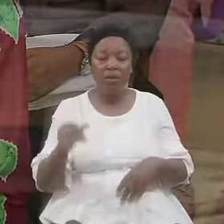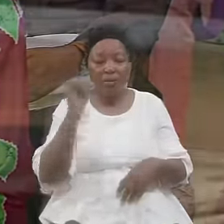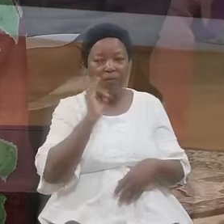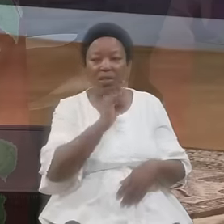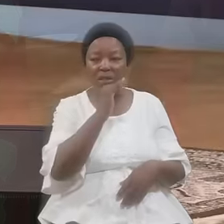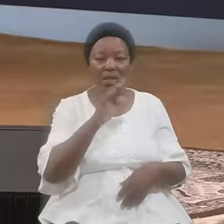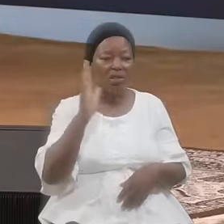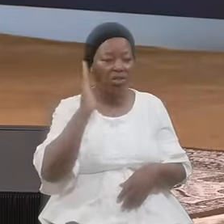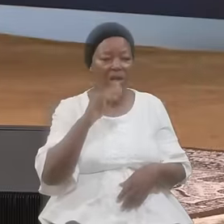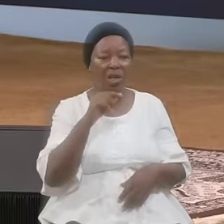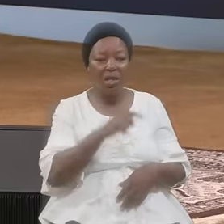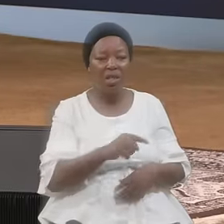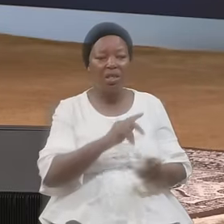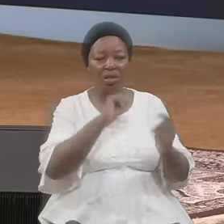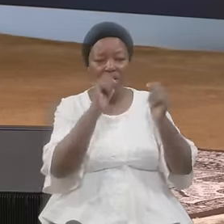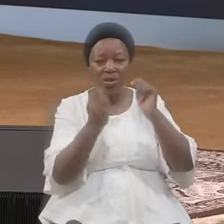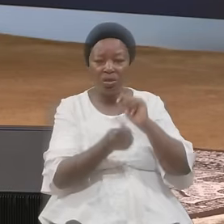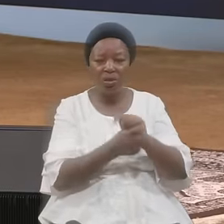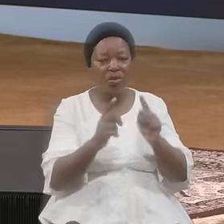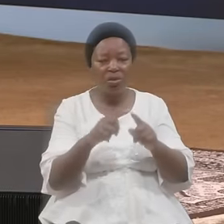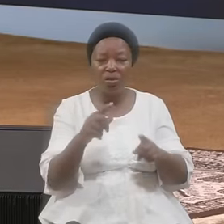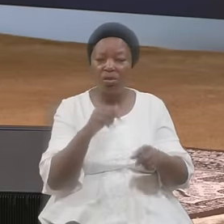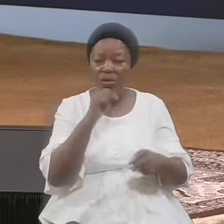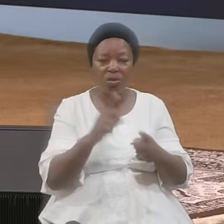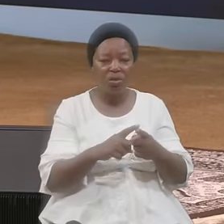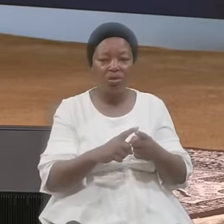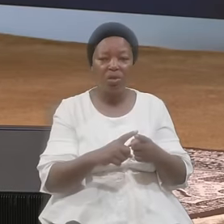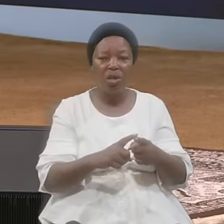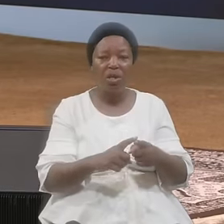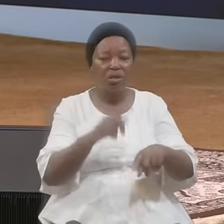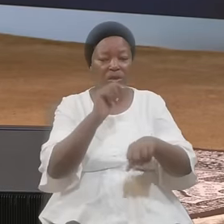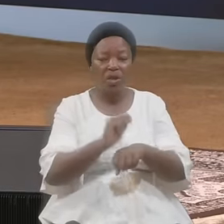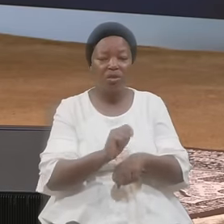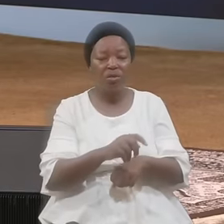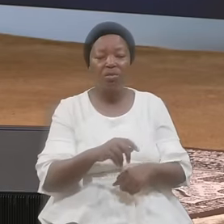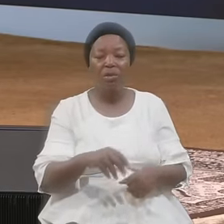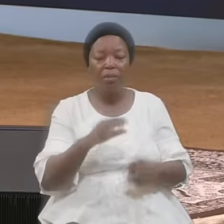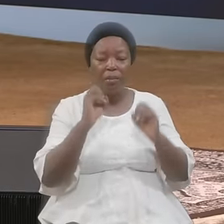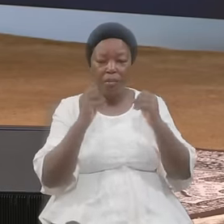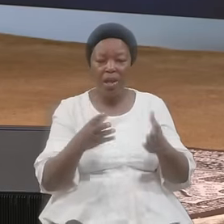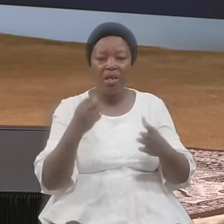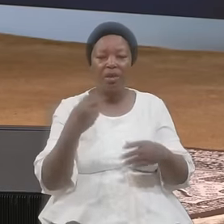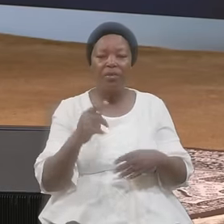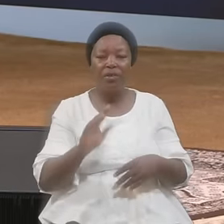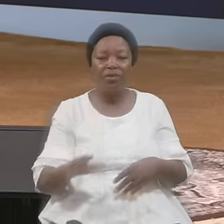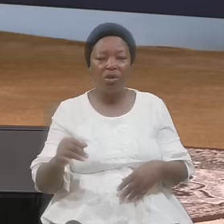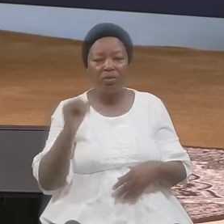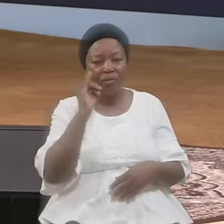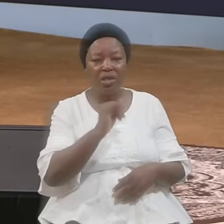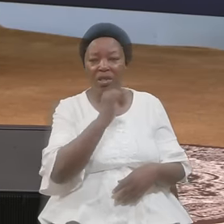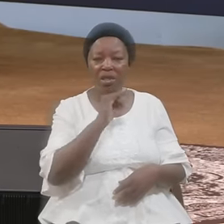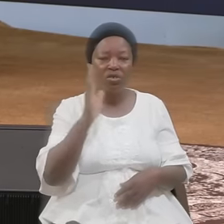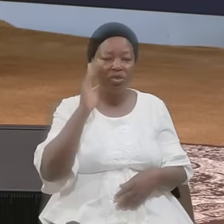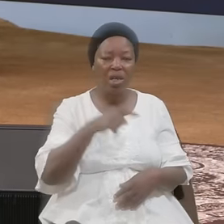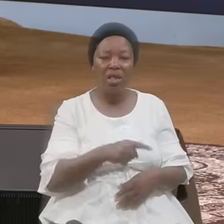Shall He Turn Not To Tradition Many Of The Children Of Israel Shall